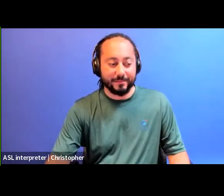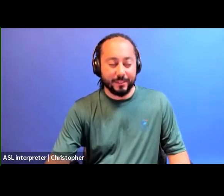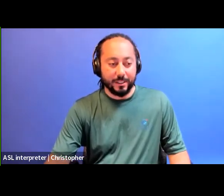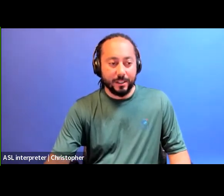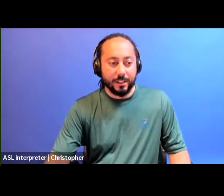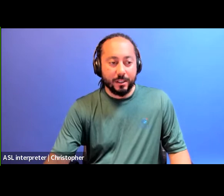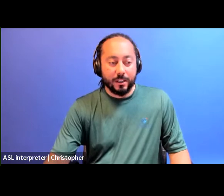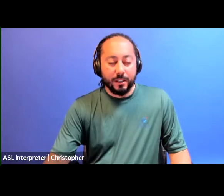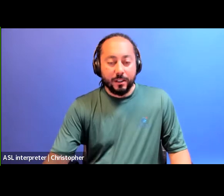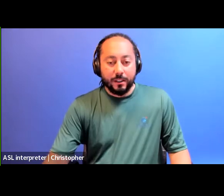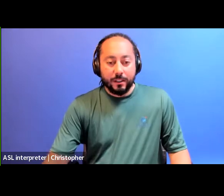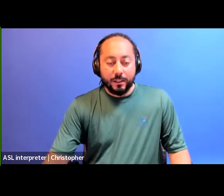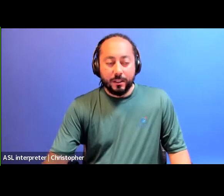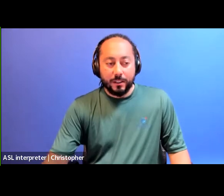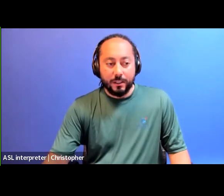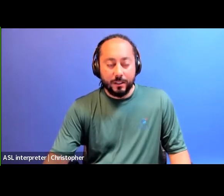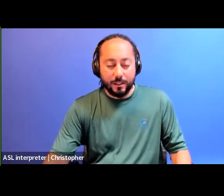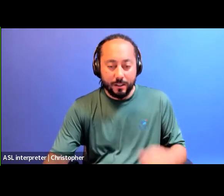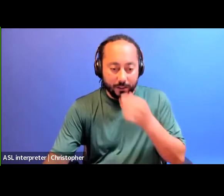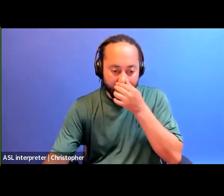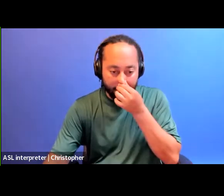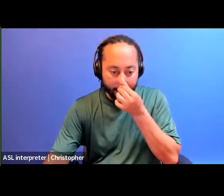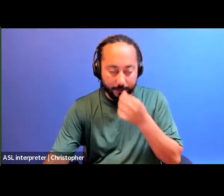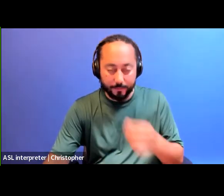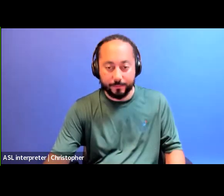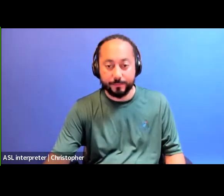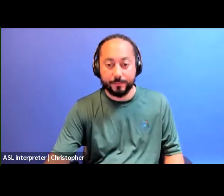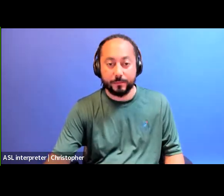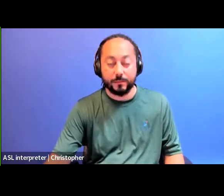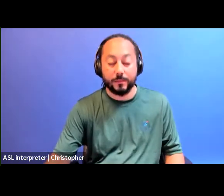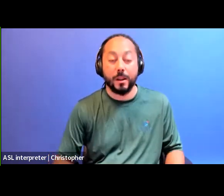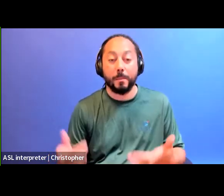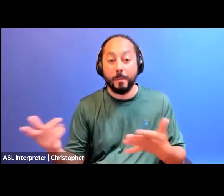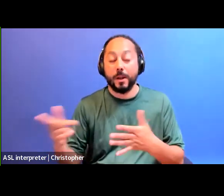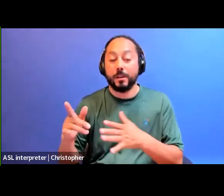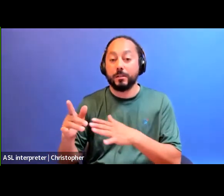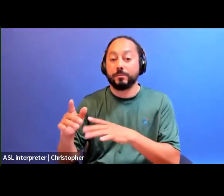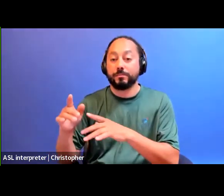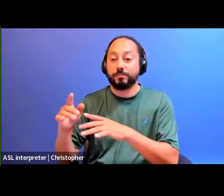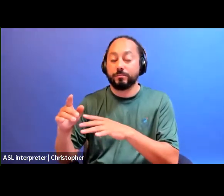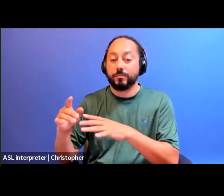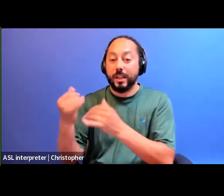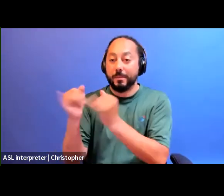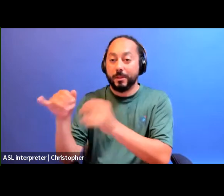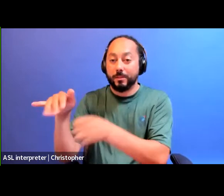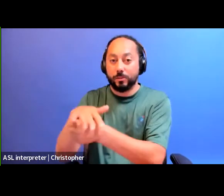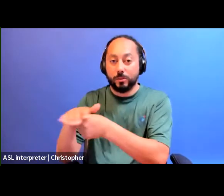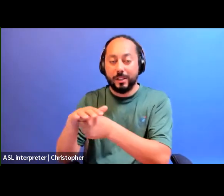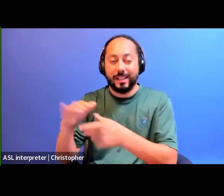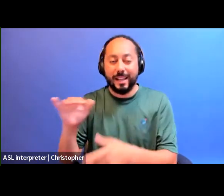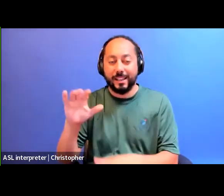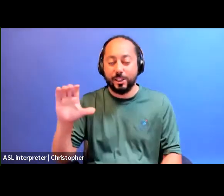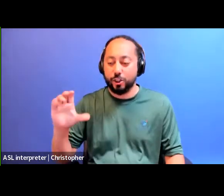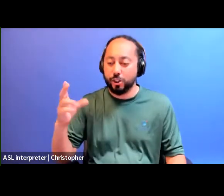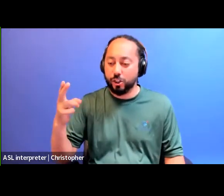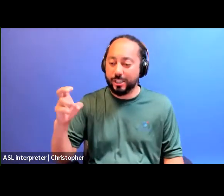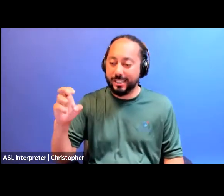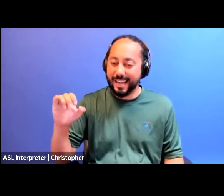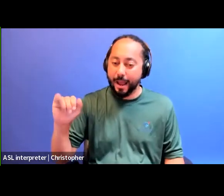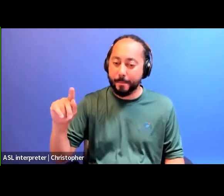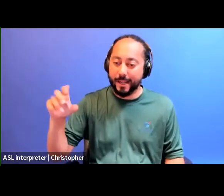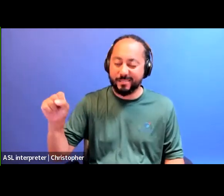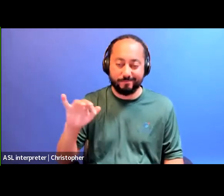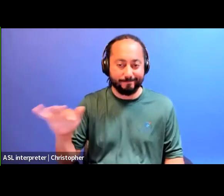So, like autonomous zones like the Chiapas, honoring life through collective self-determination is chosen